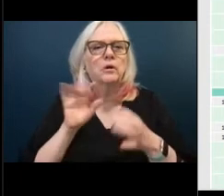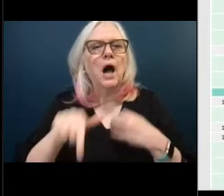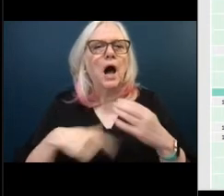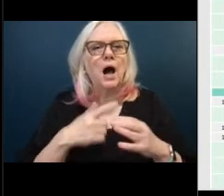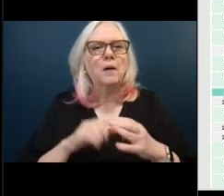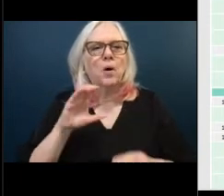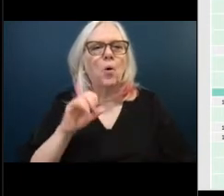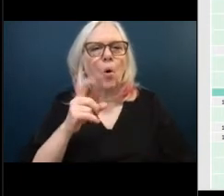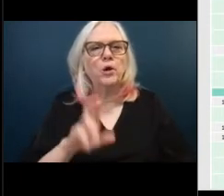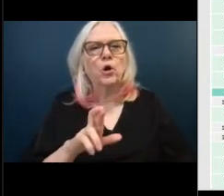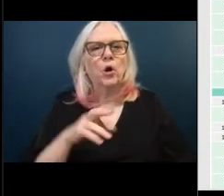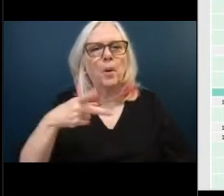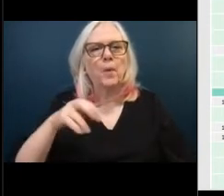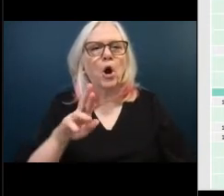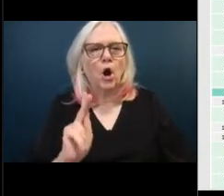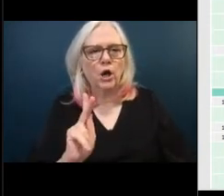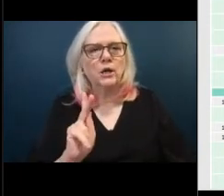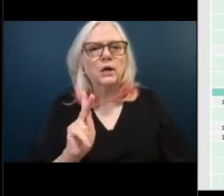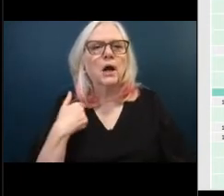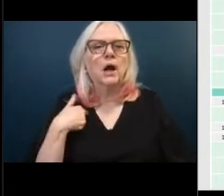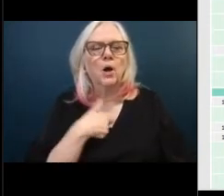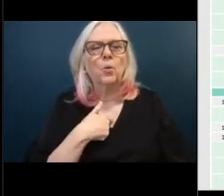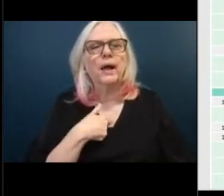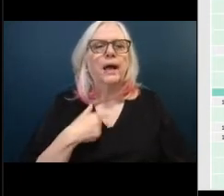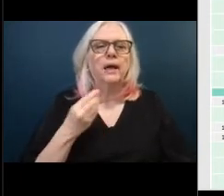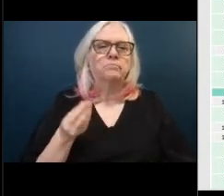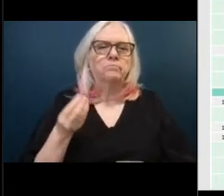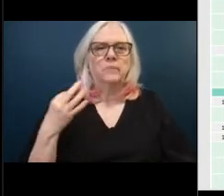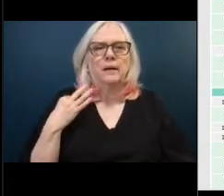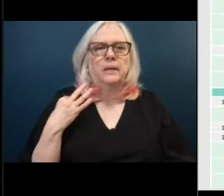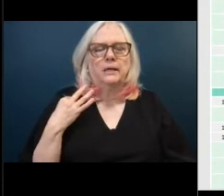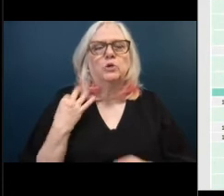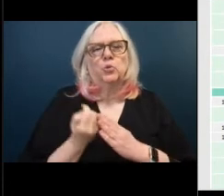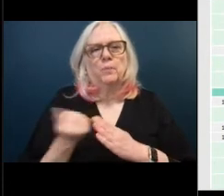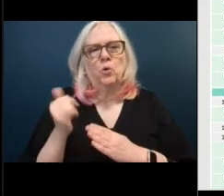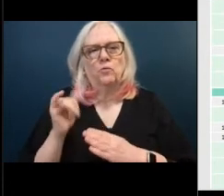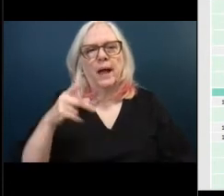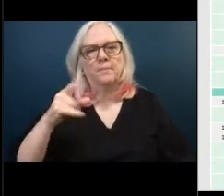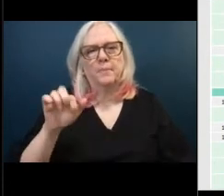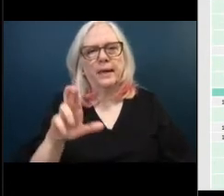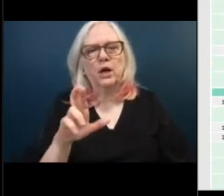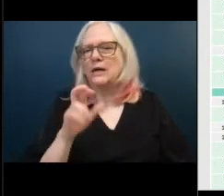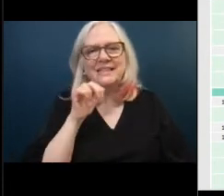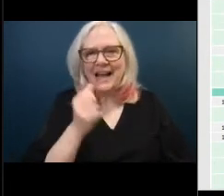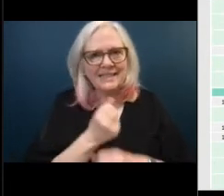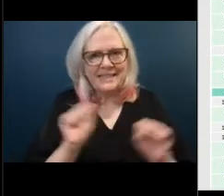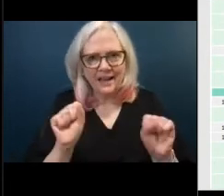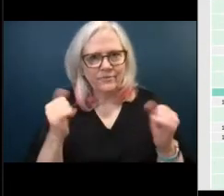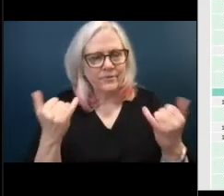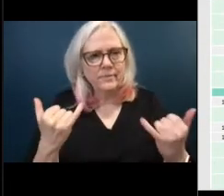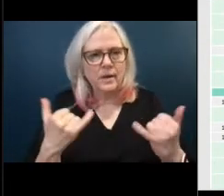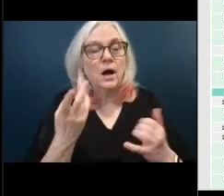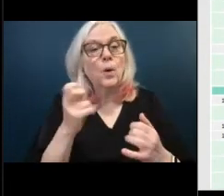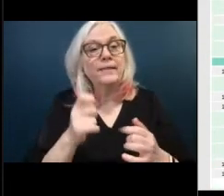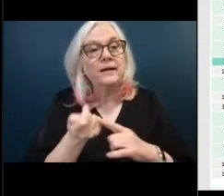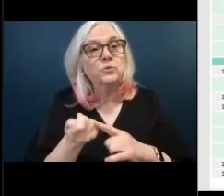the pier we put in an application with the army corps of engineers to remove that pier it is currently unsafe once that gets removed our plans